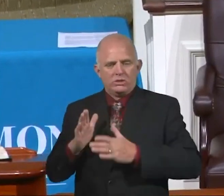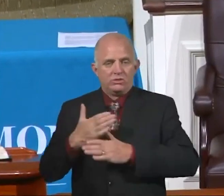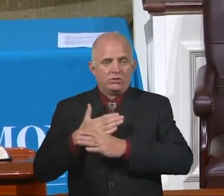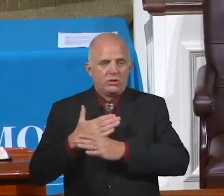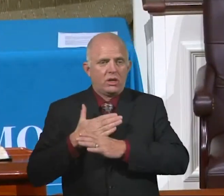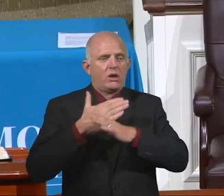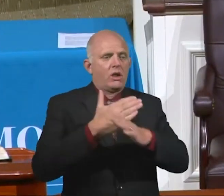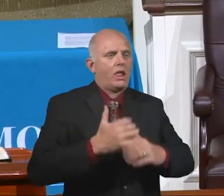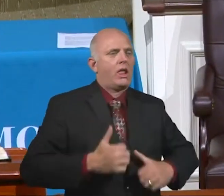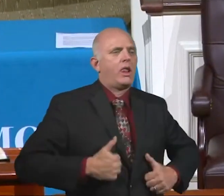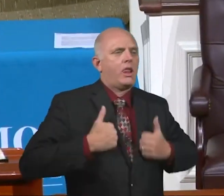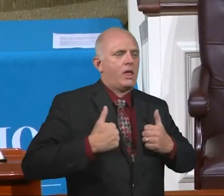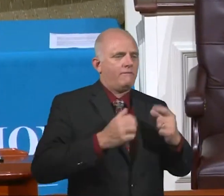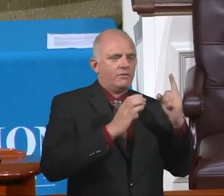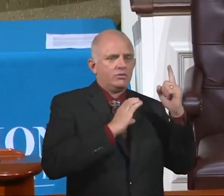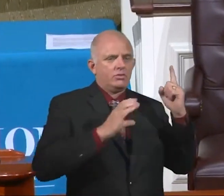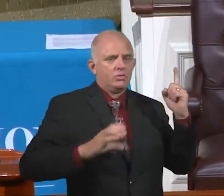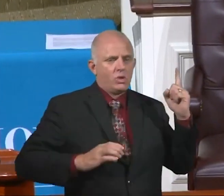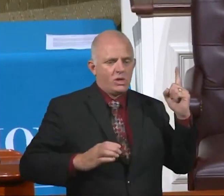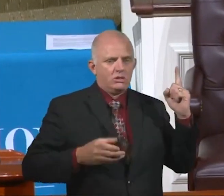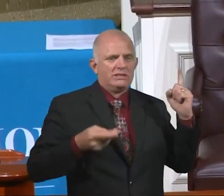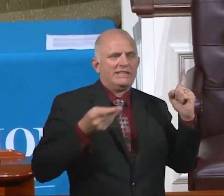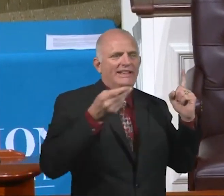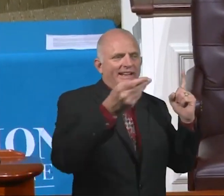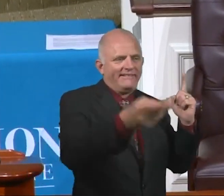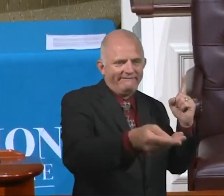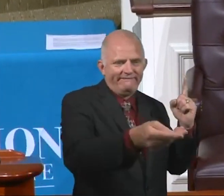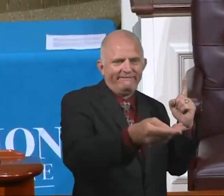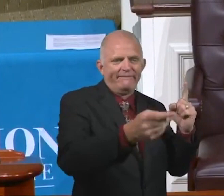the things that you've learned and passing them on to somebody else.